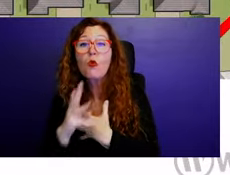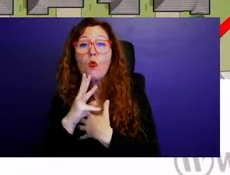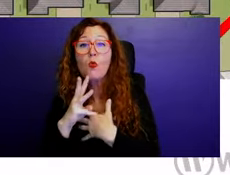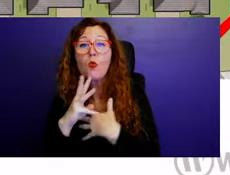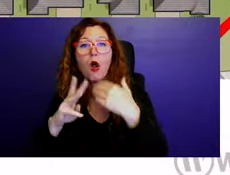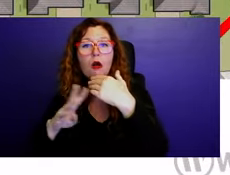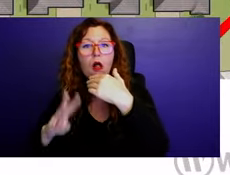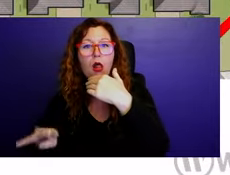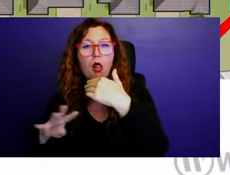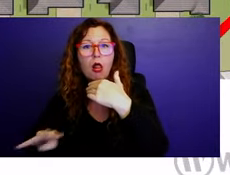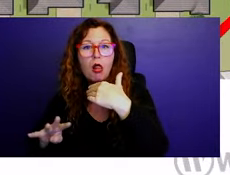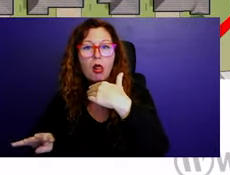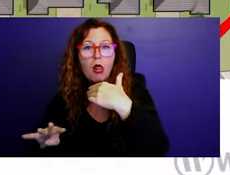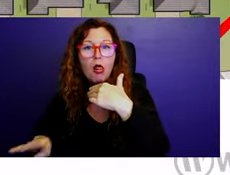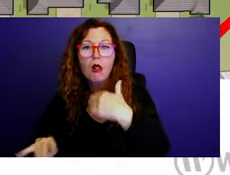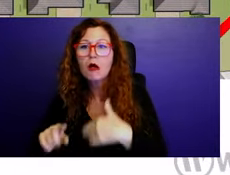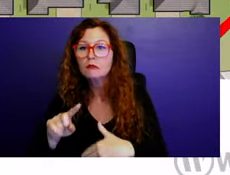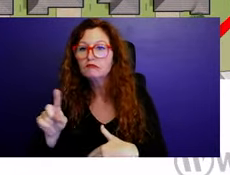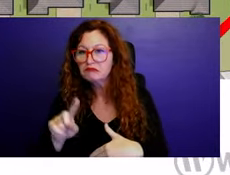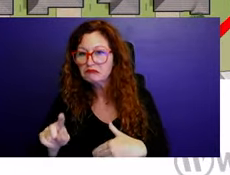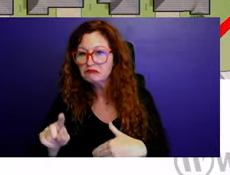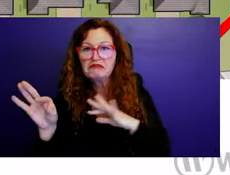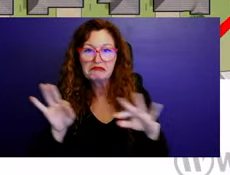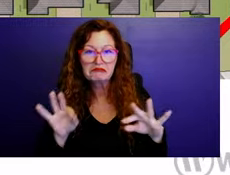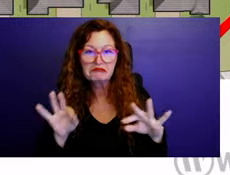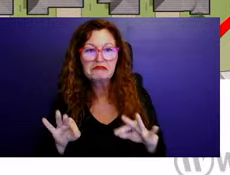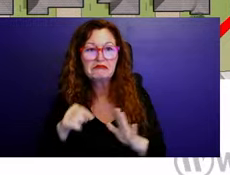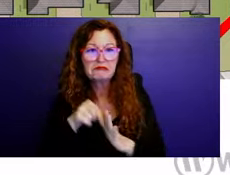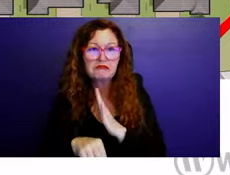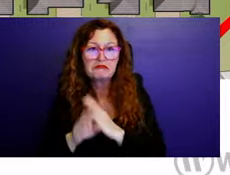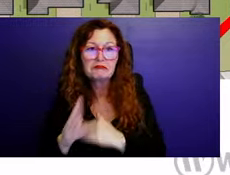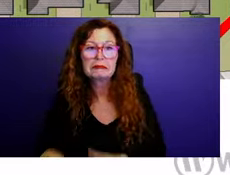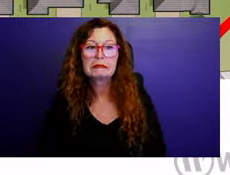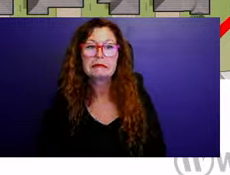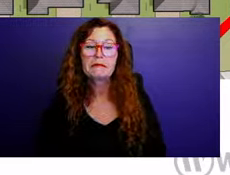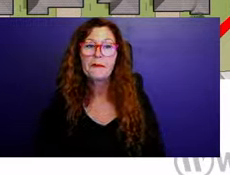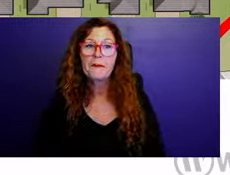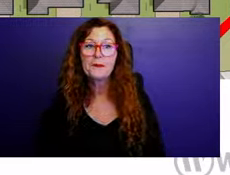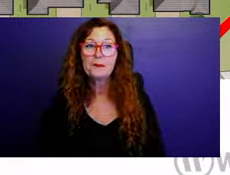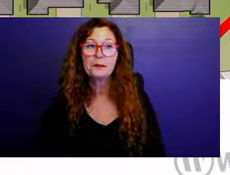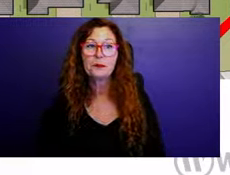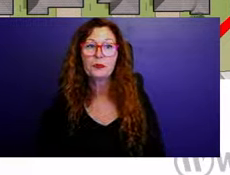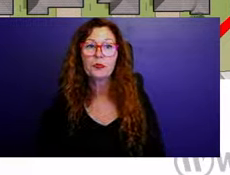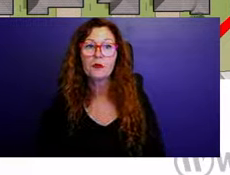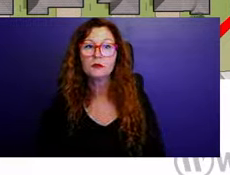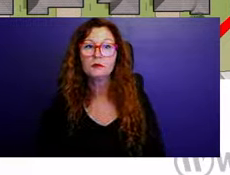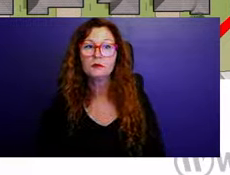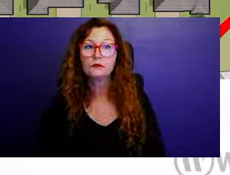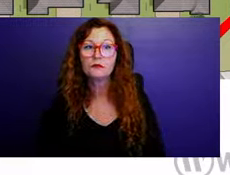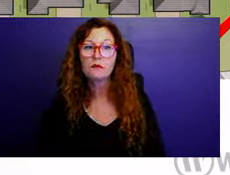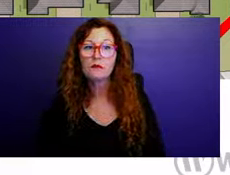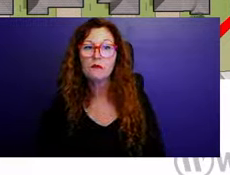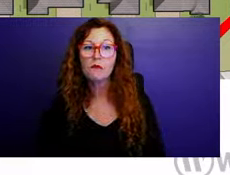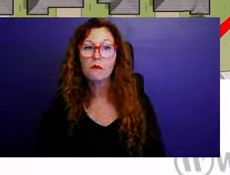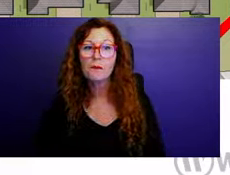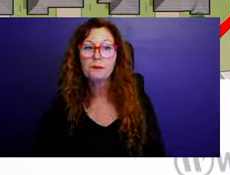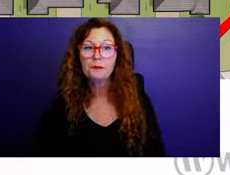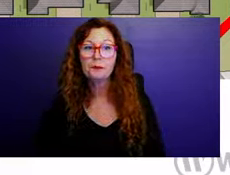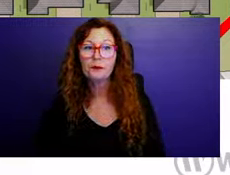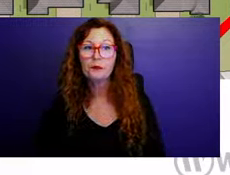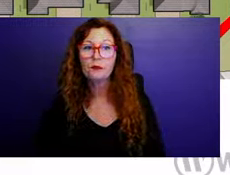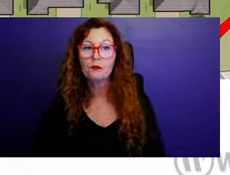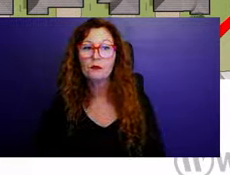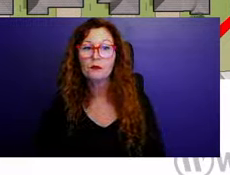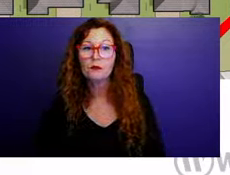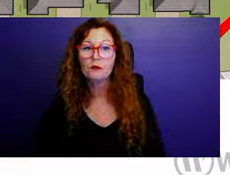And I'll go through some of the features of the site as well. Um, there's almost a, even for a small property of 4.6 acre property, there's almost